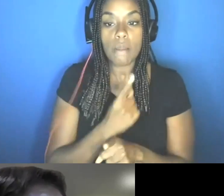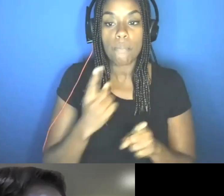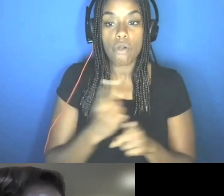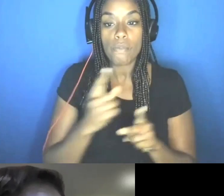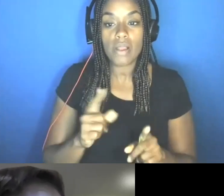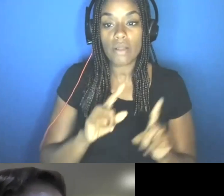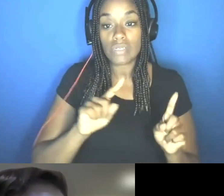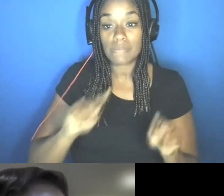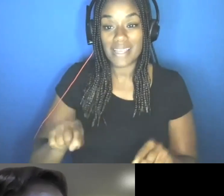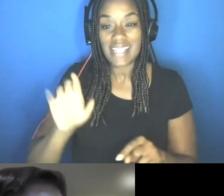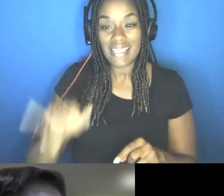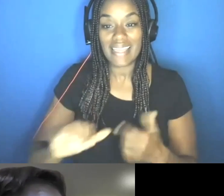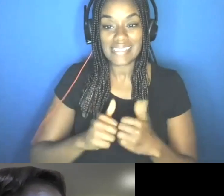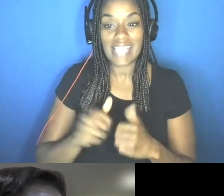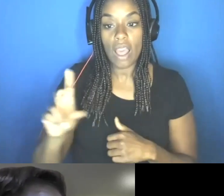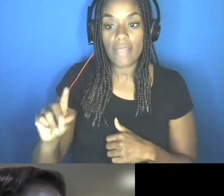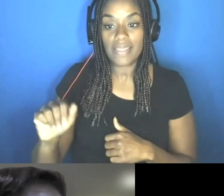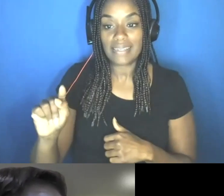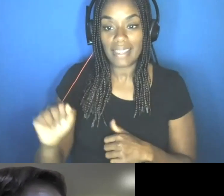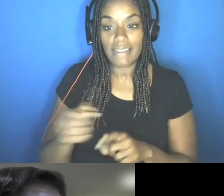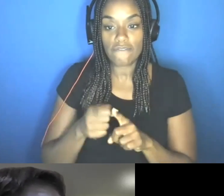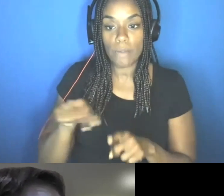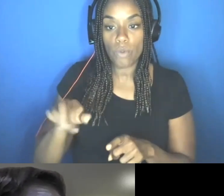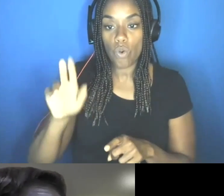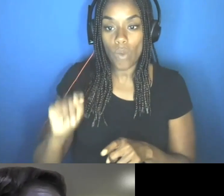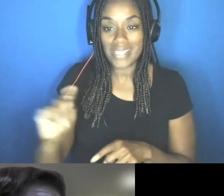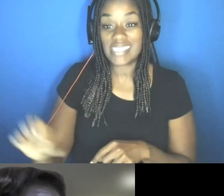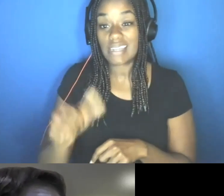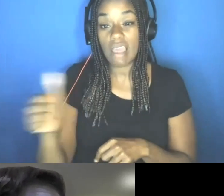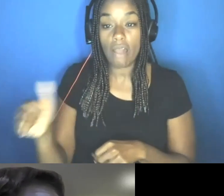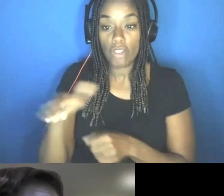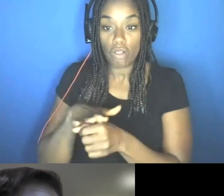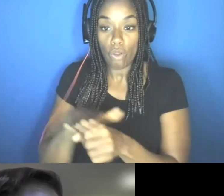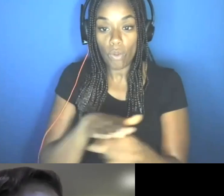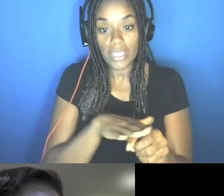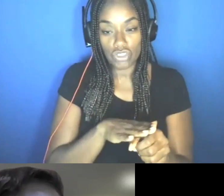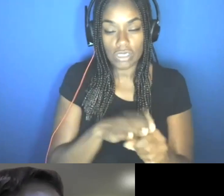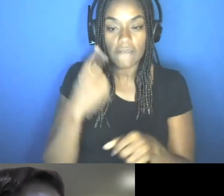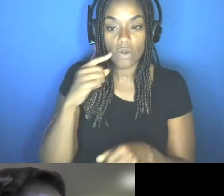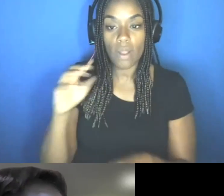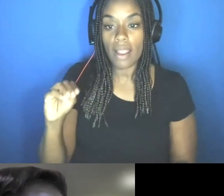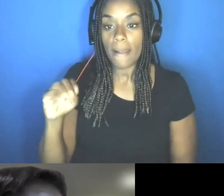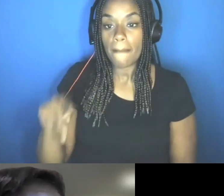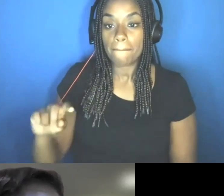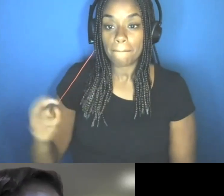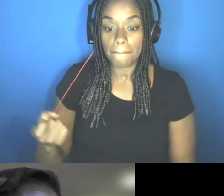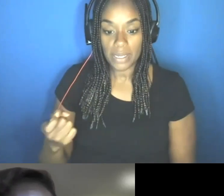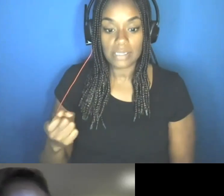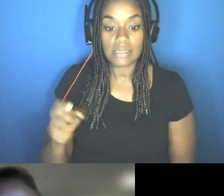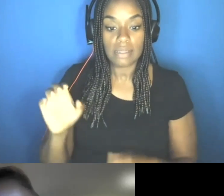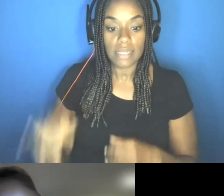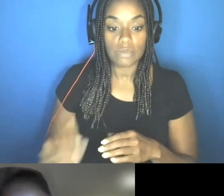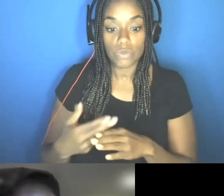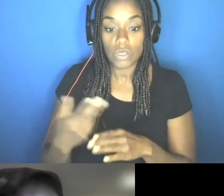data from Quest and other testing locations for monkeypox is being used to prepare. Um, when do we need to get vaccines? Do